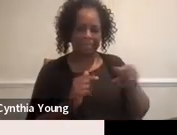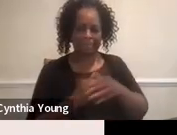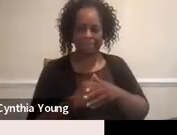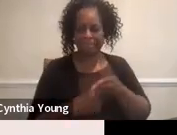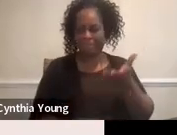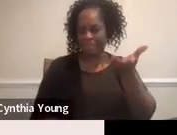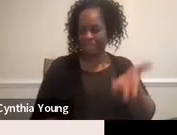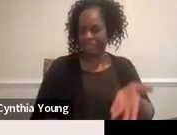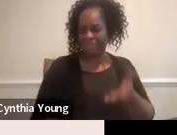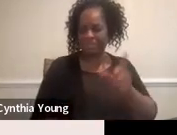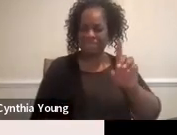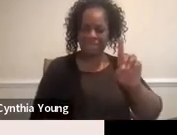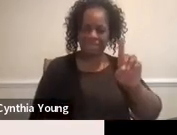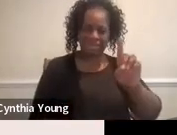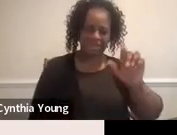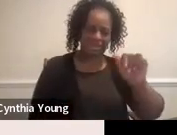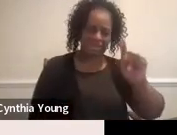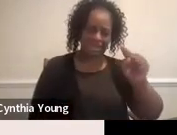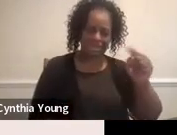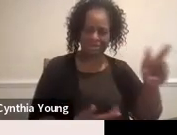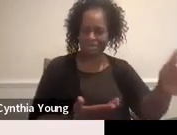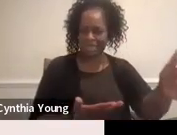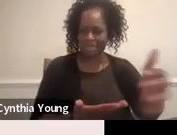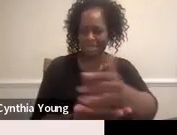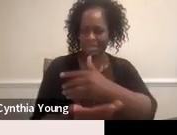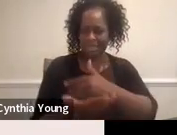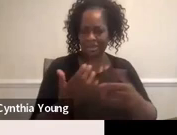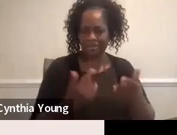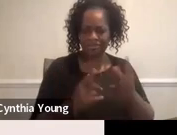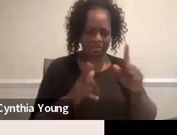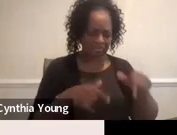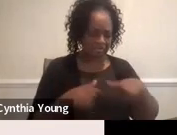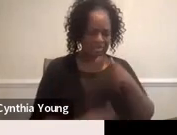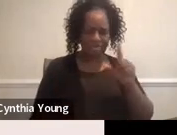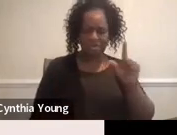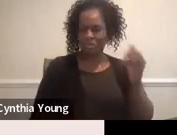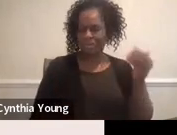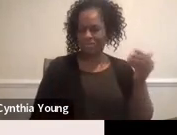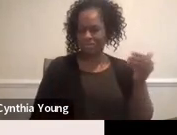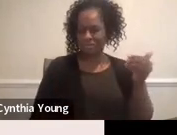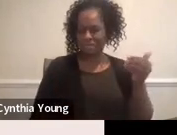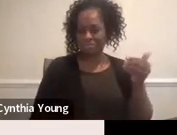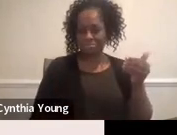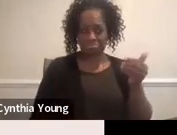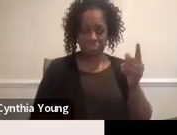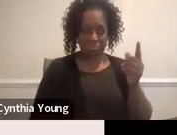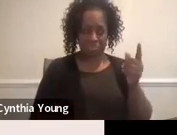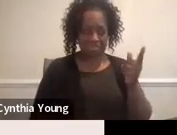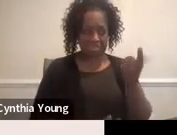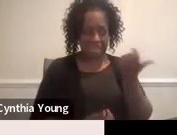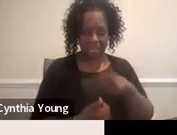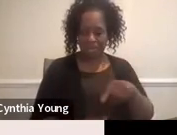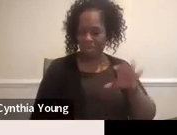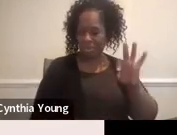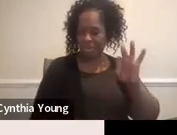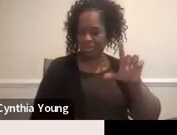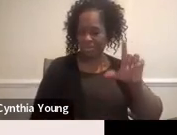our data over time from 2015, we have not seen anybody flagged for B9.